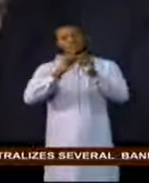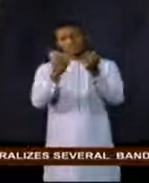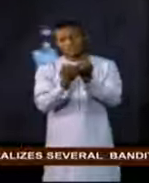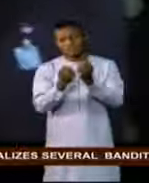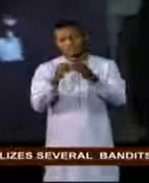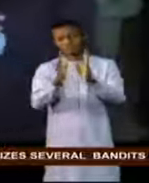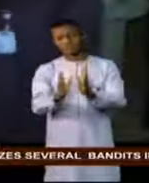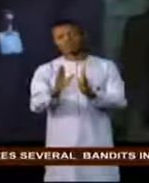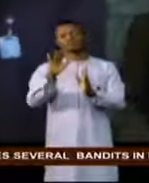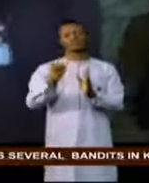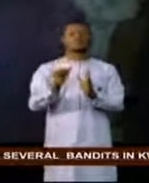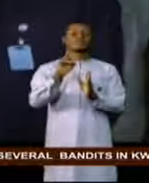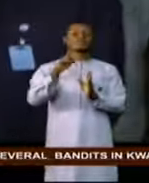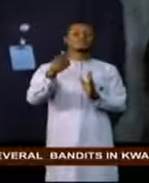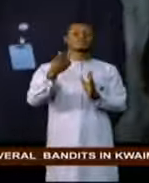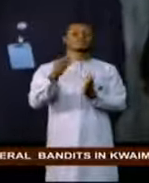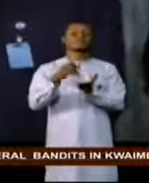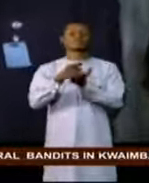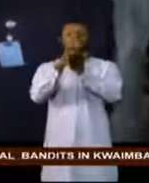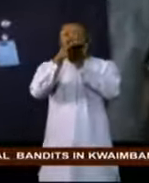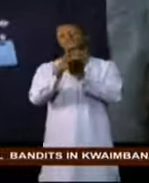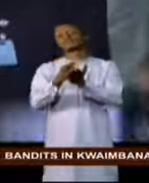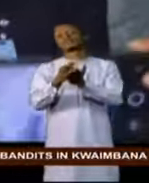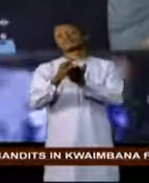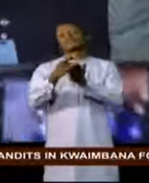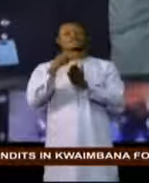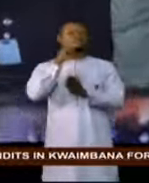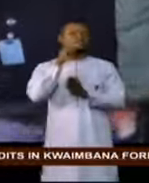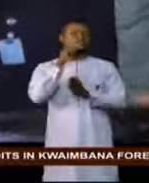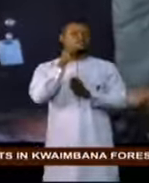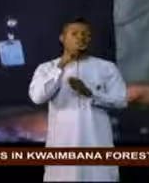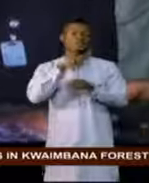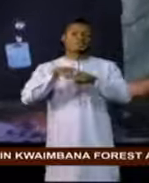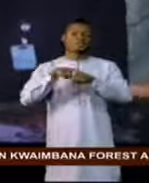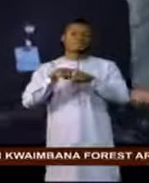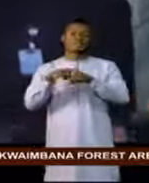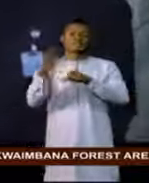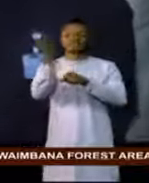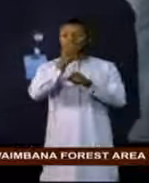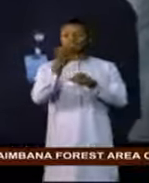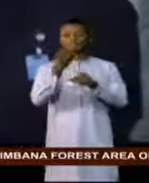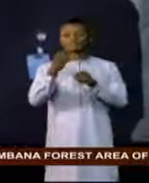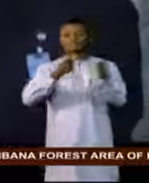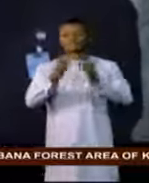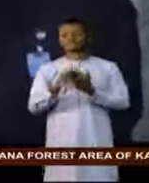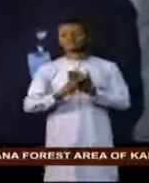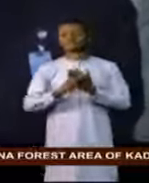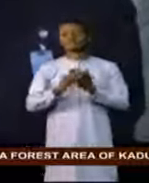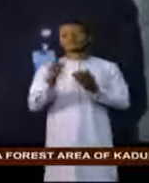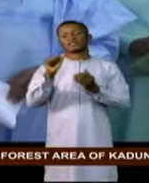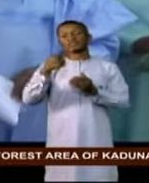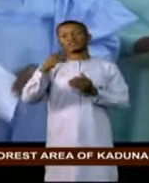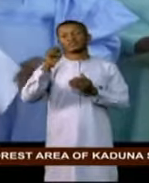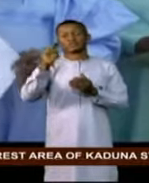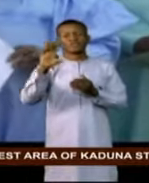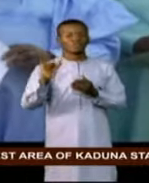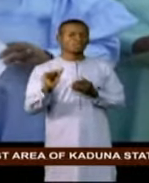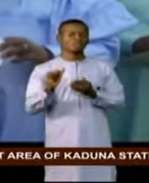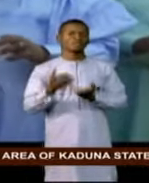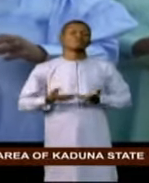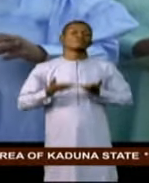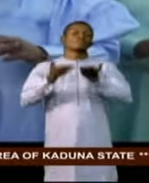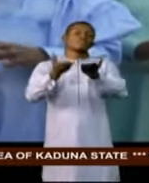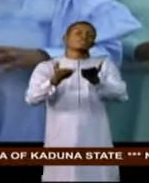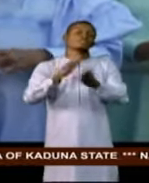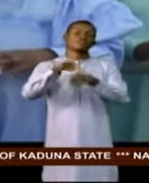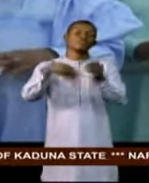the Director of Relief and Rehabilitation of the National Emergency Management Agency, NEMA, Dr. Onimode Bandeli, presented